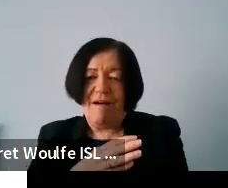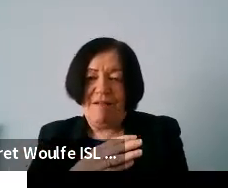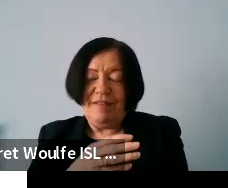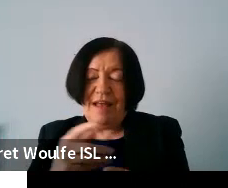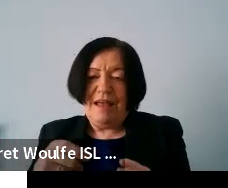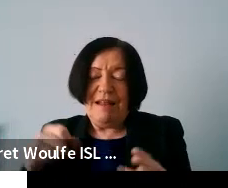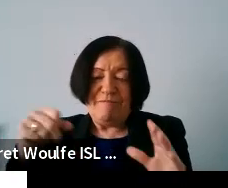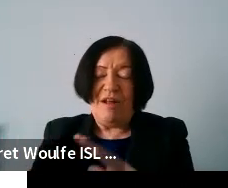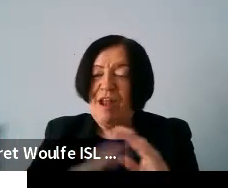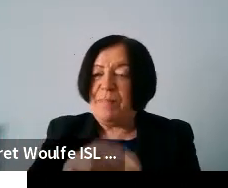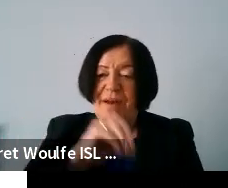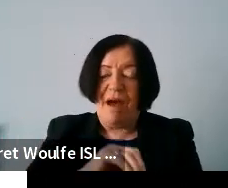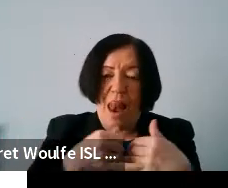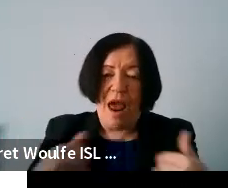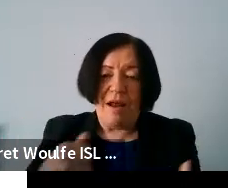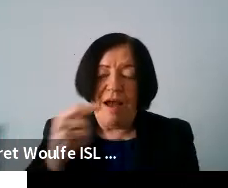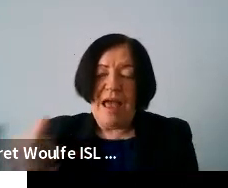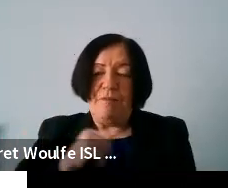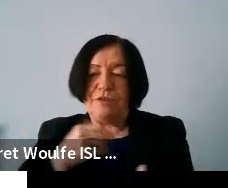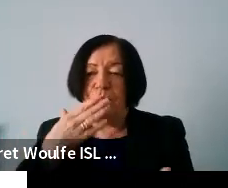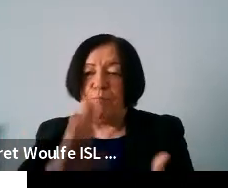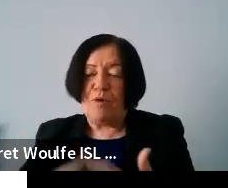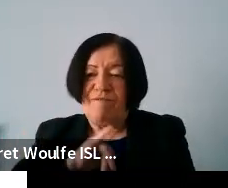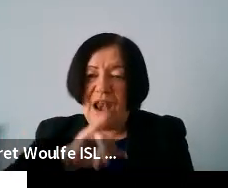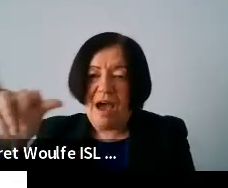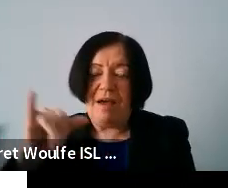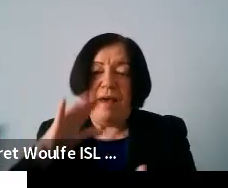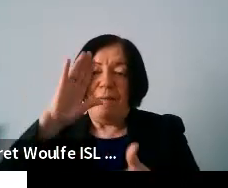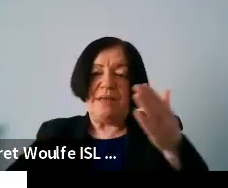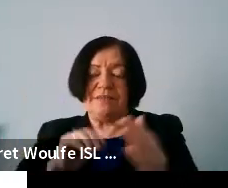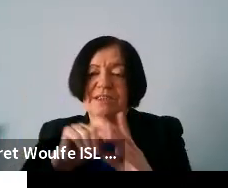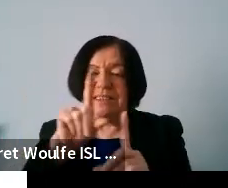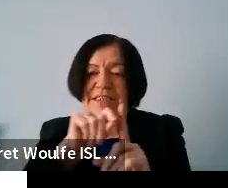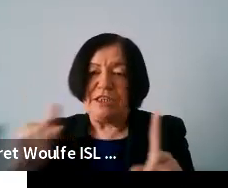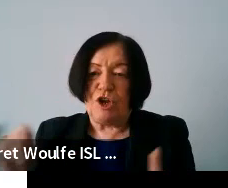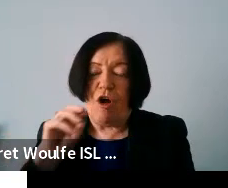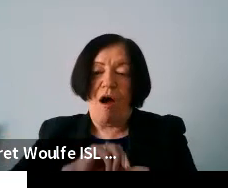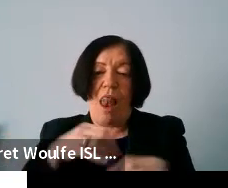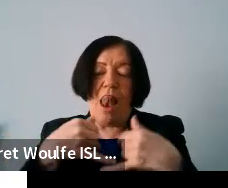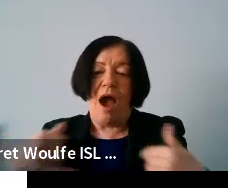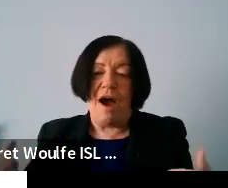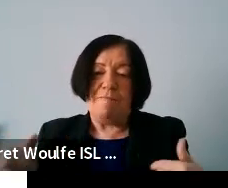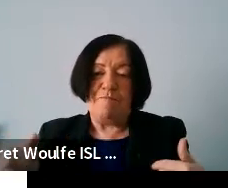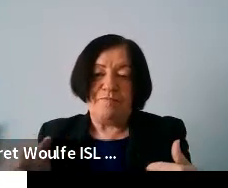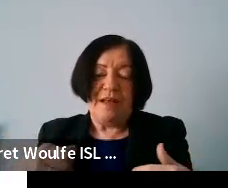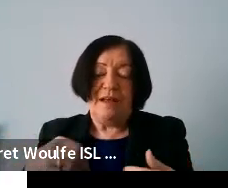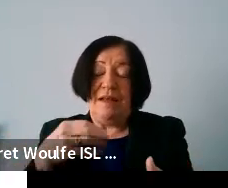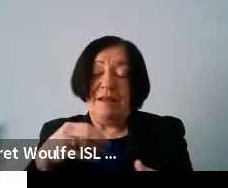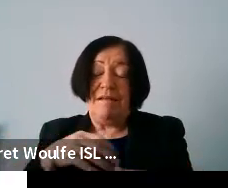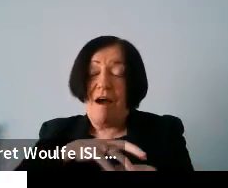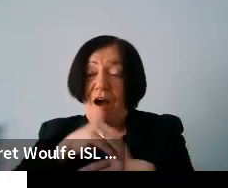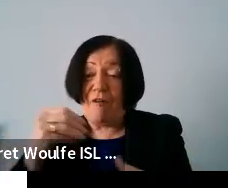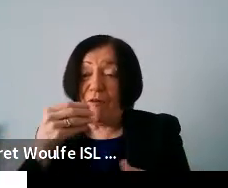of not being online like not being able to book flights missing out on digital or online uh discounts so